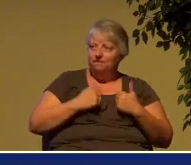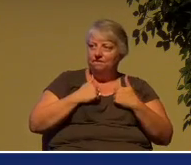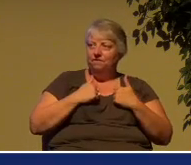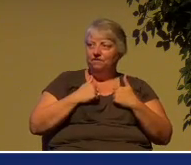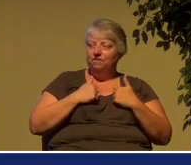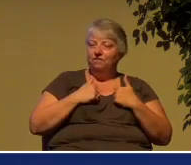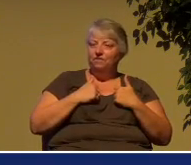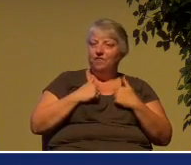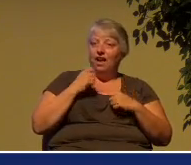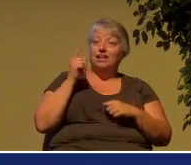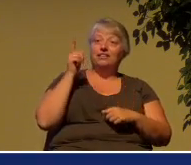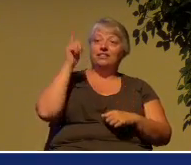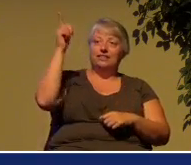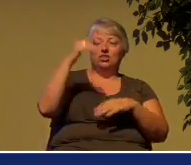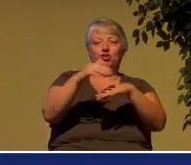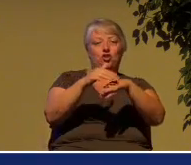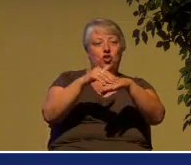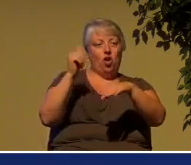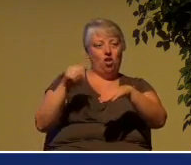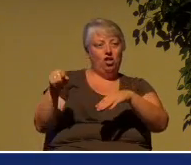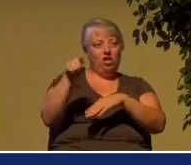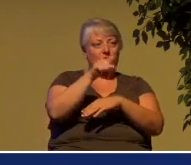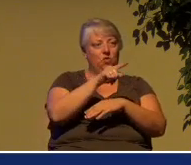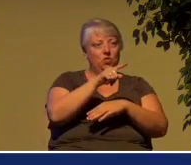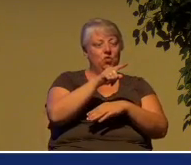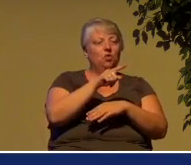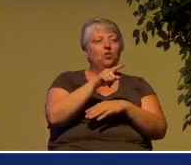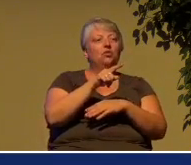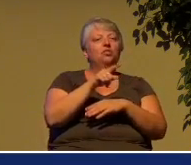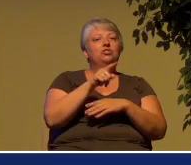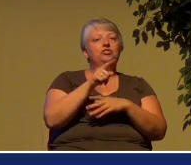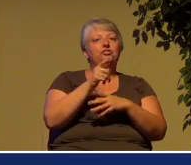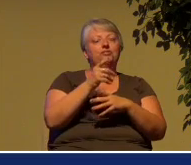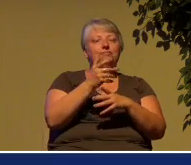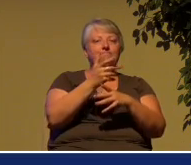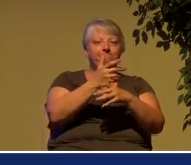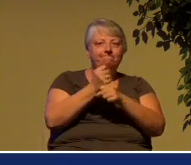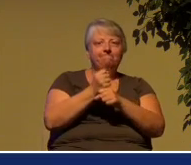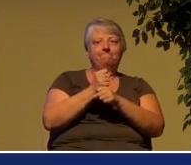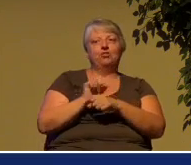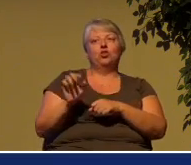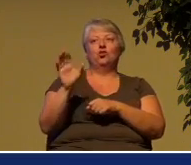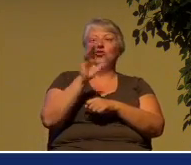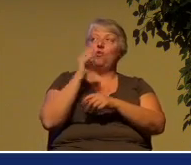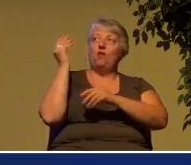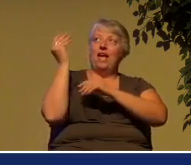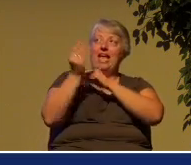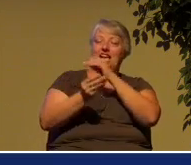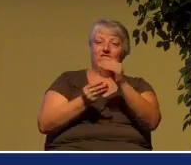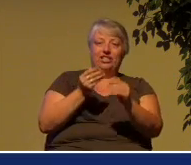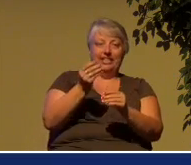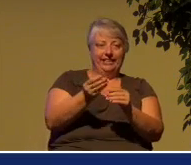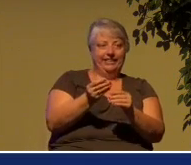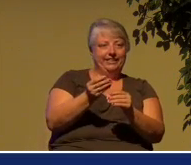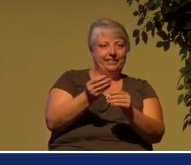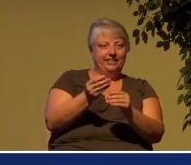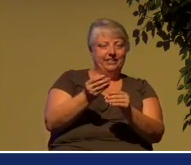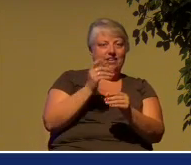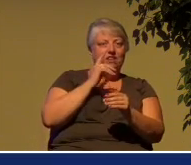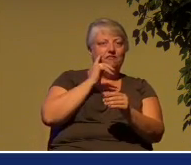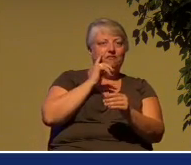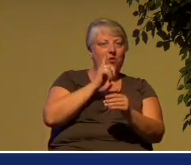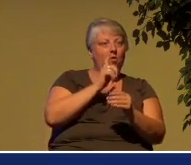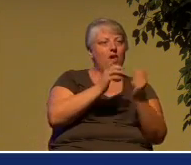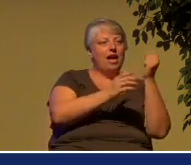forth to occupy the inheritance that God has for the children of